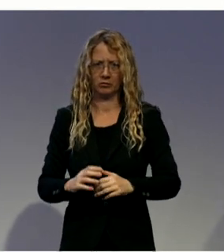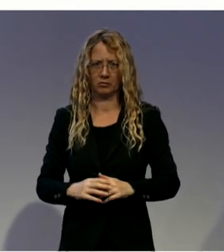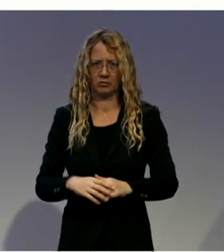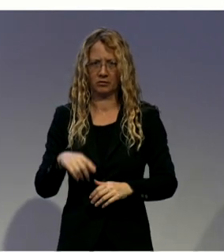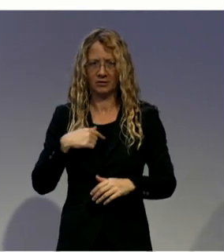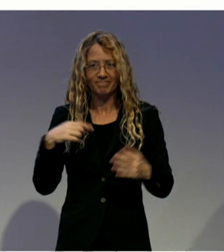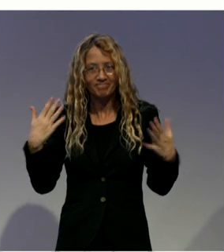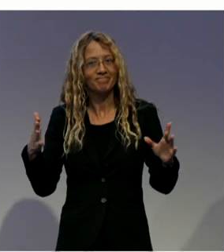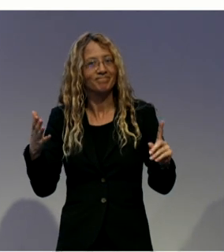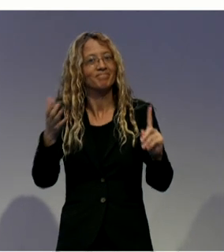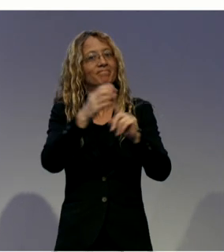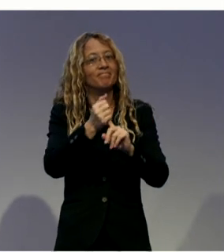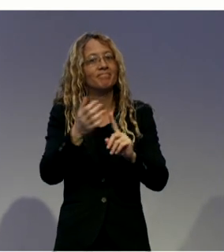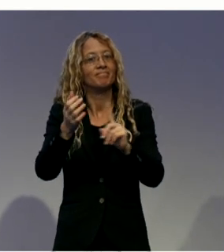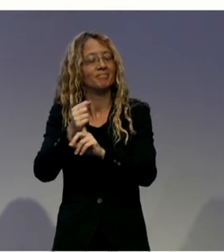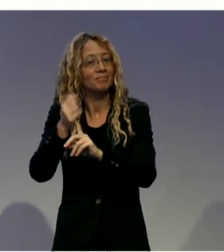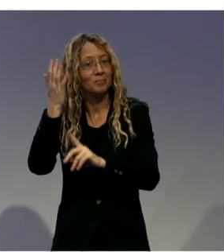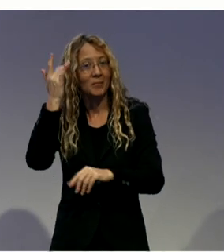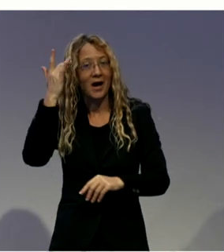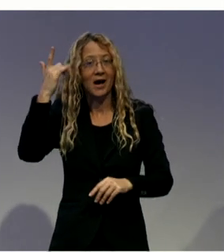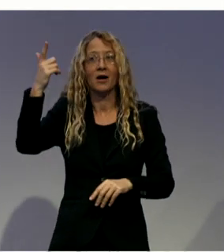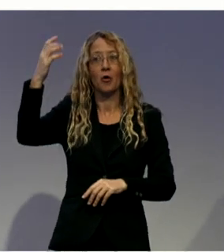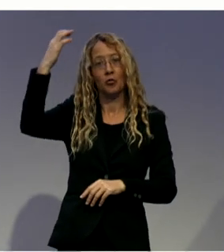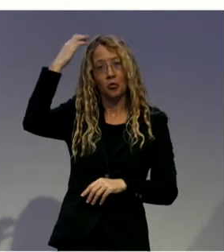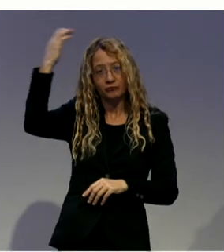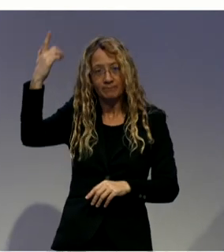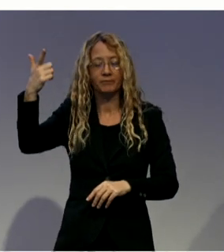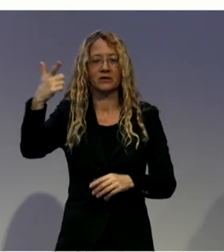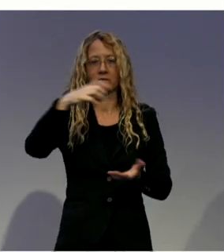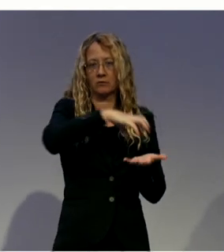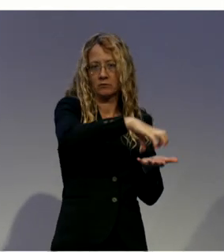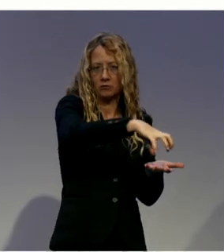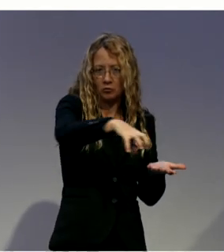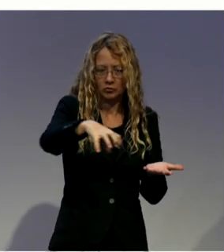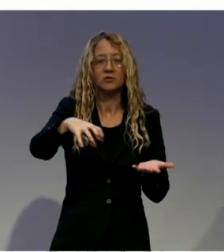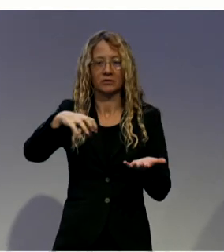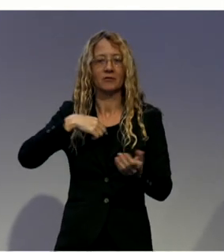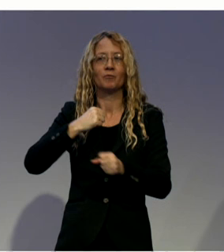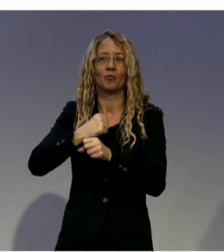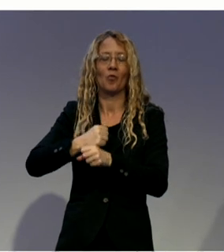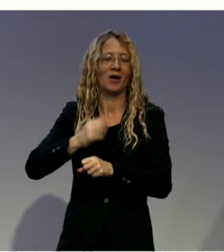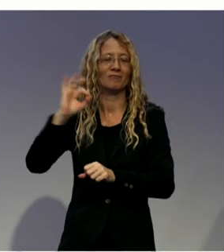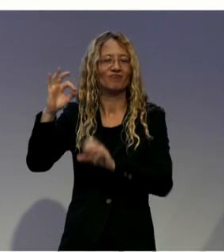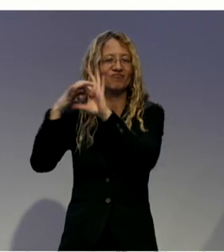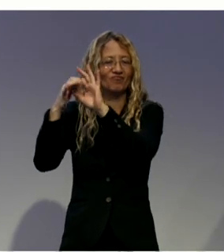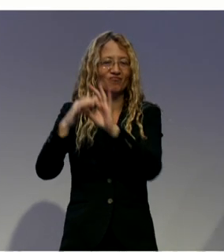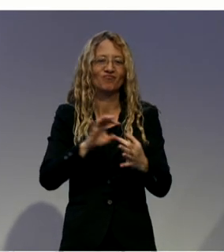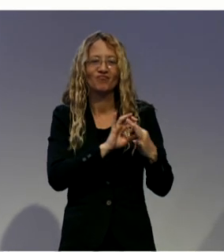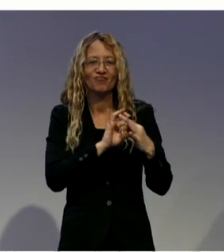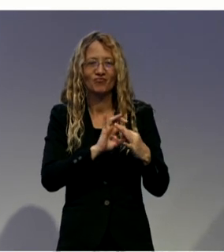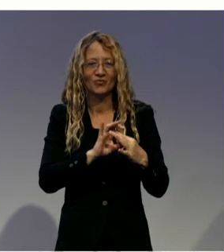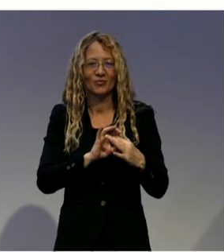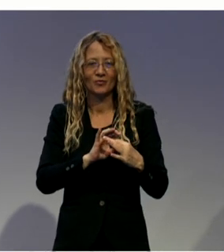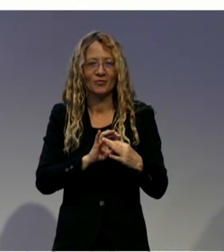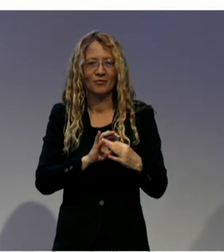and community-based organizations to partner with us. As well, our focus is to build relationships